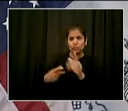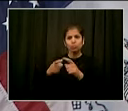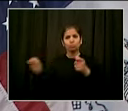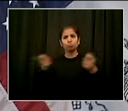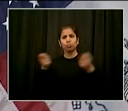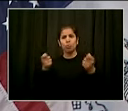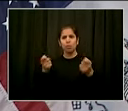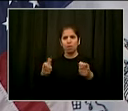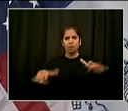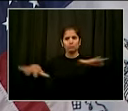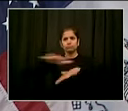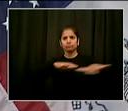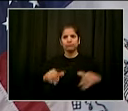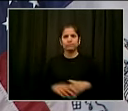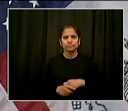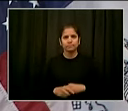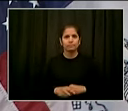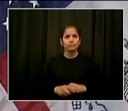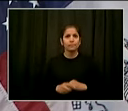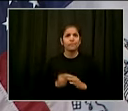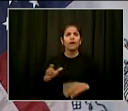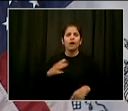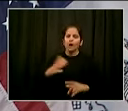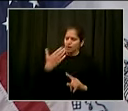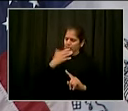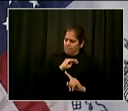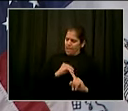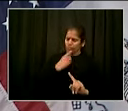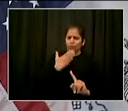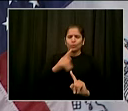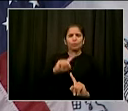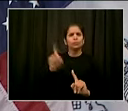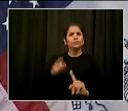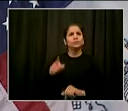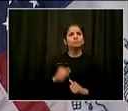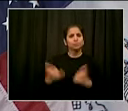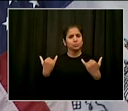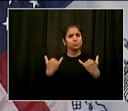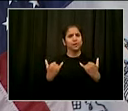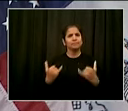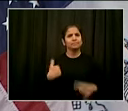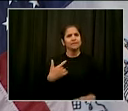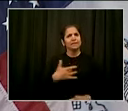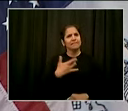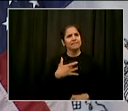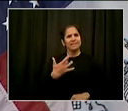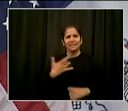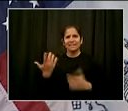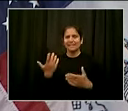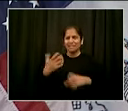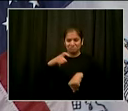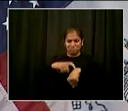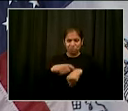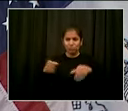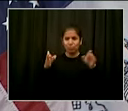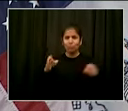To date, we have not believed that curfew is the right strategy, but the commissioner and I are going to talk about it as an option today. We'll discuss it